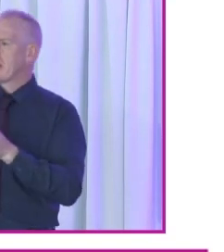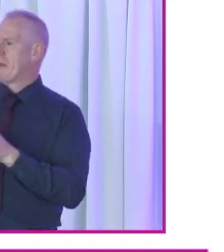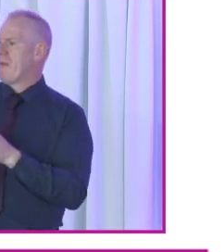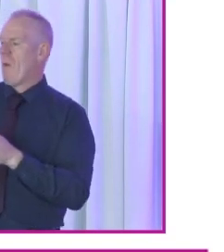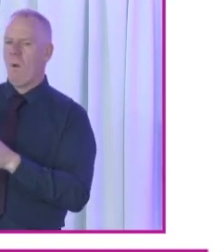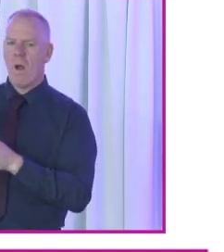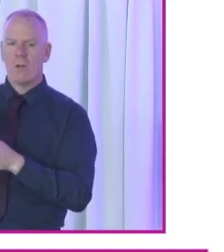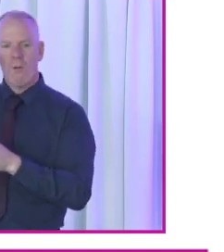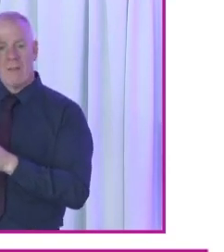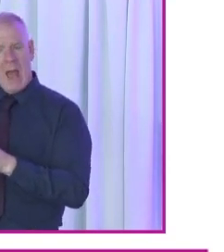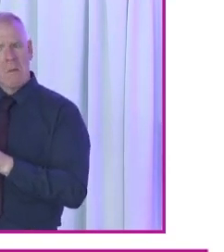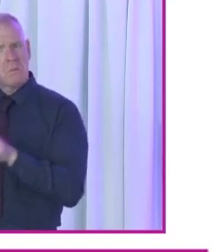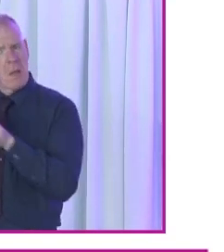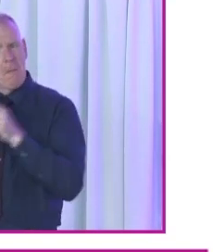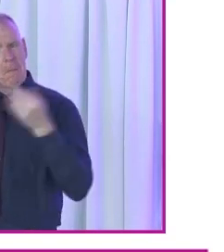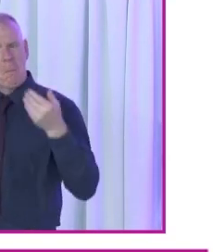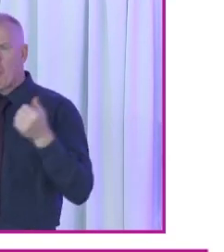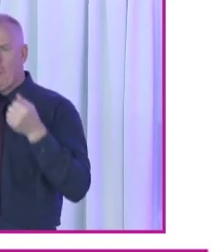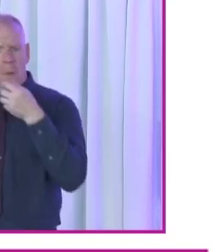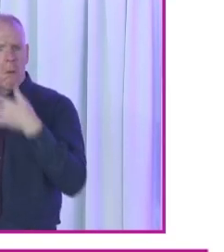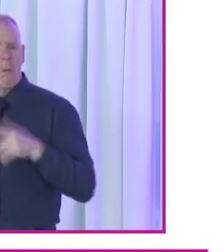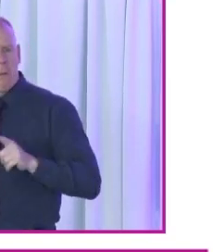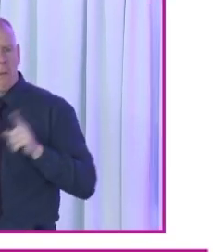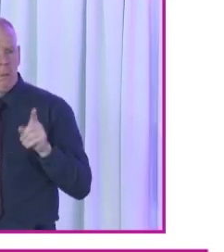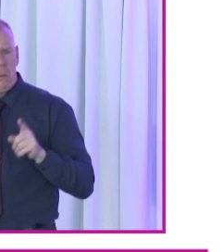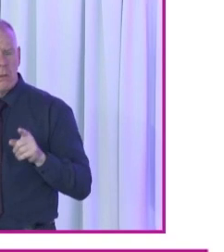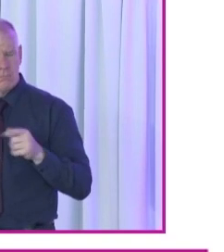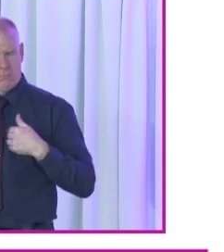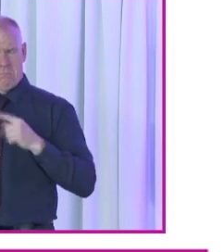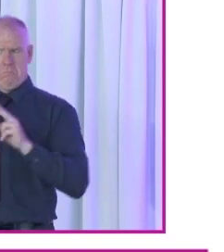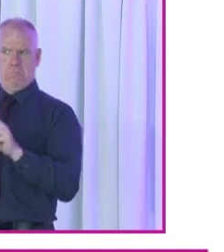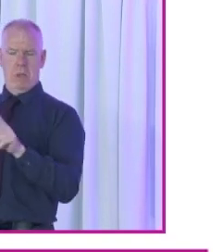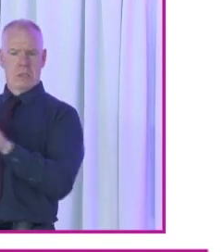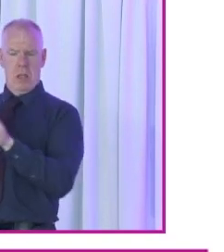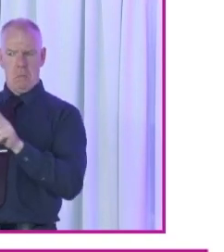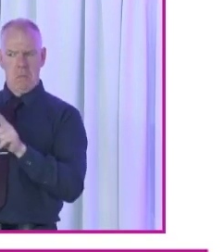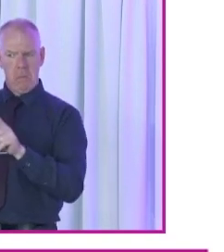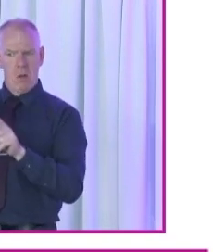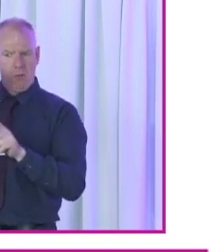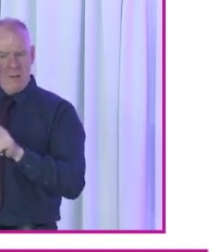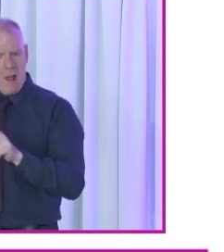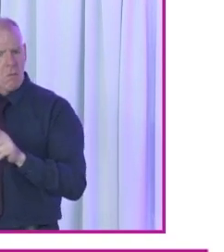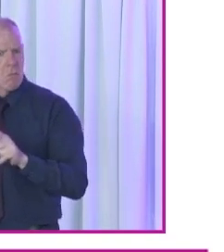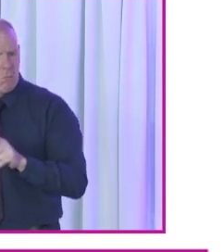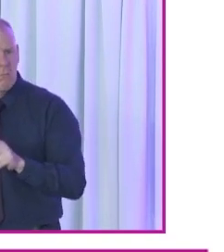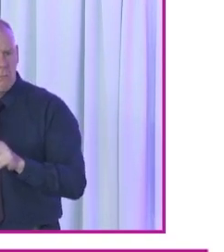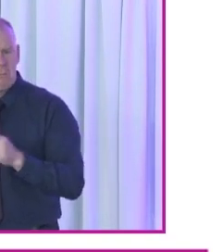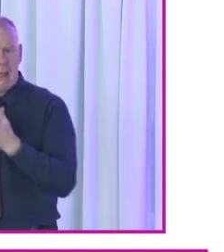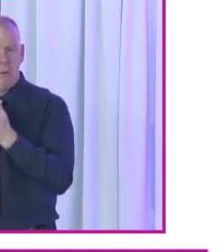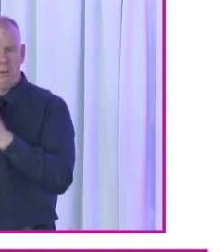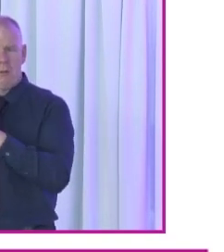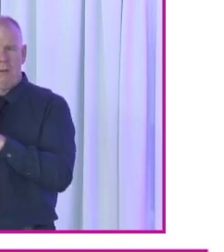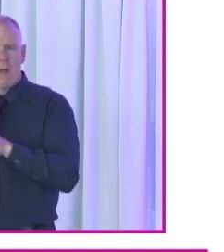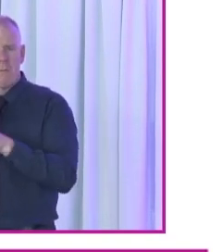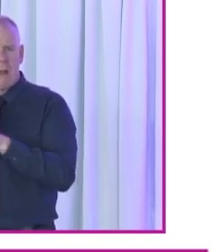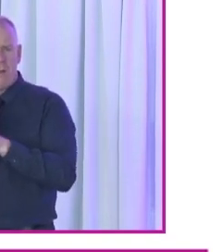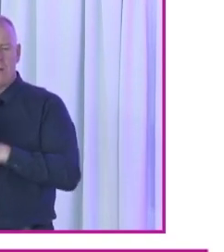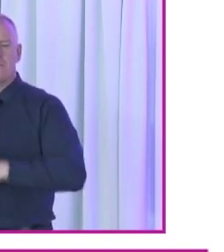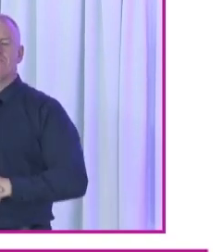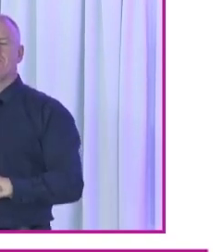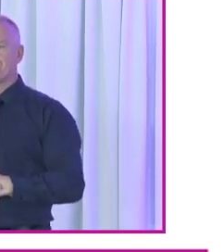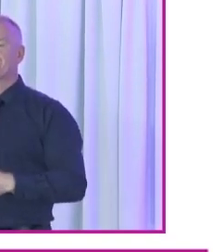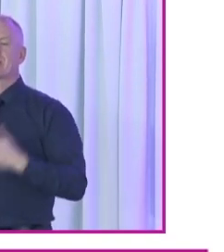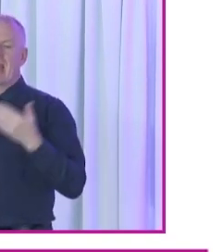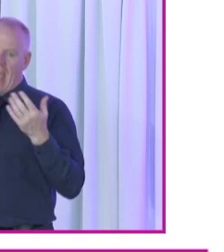in Northern Ireland, which I think is reassuring for me. But of course that it is concerning